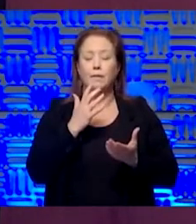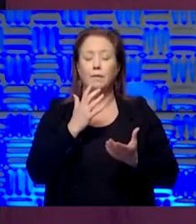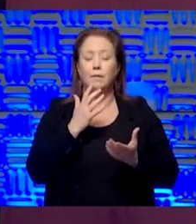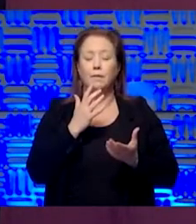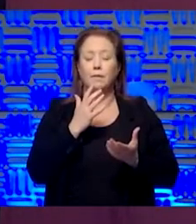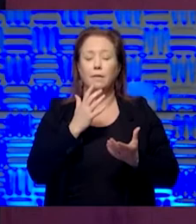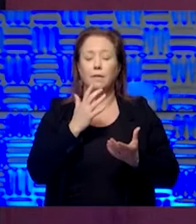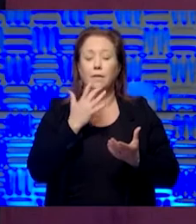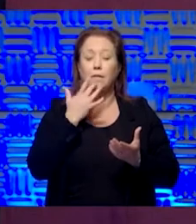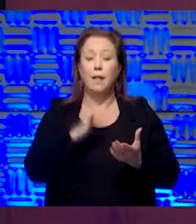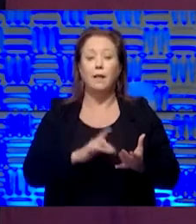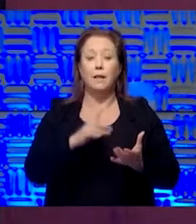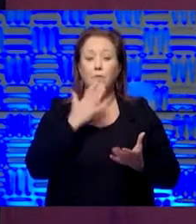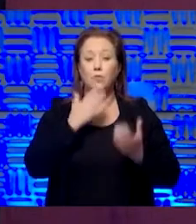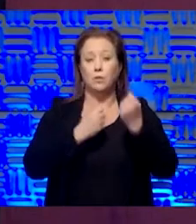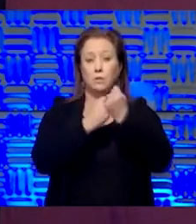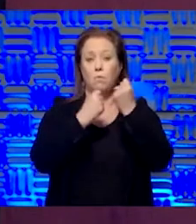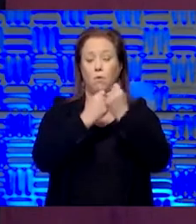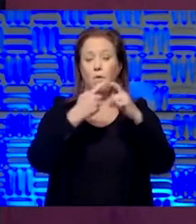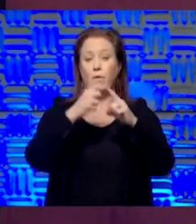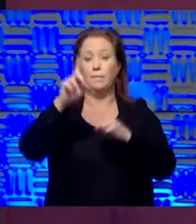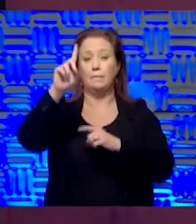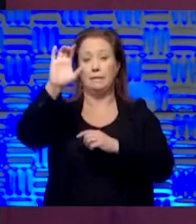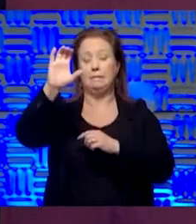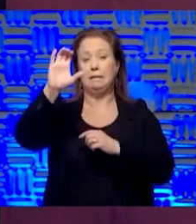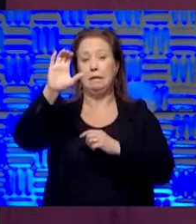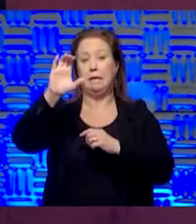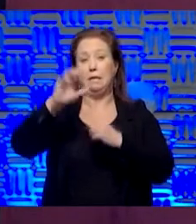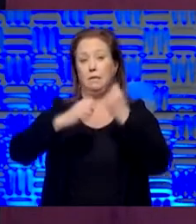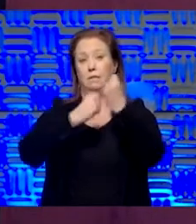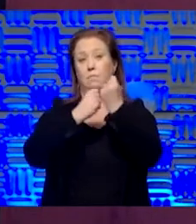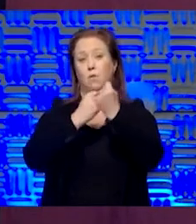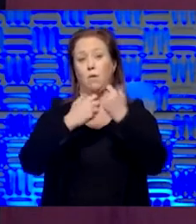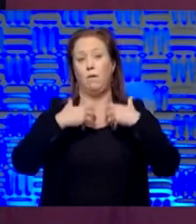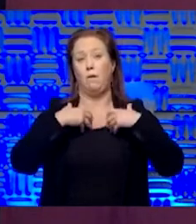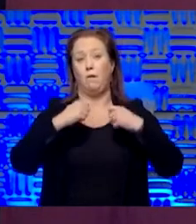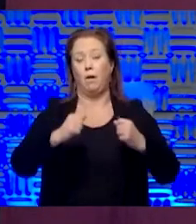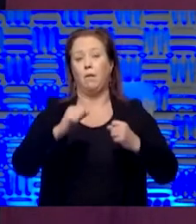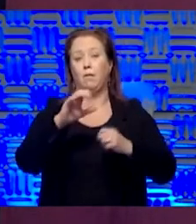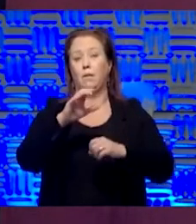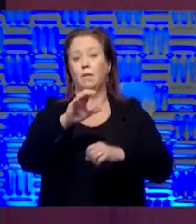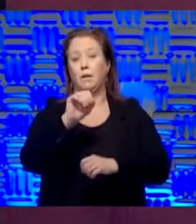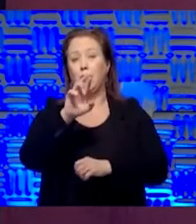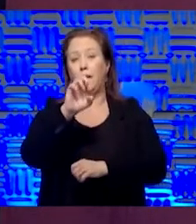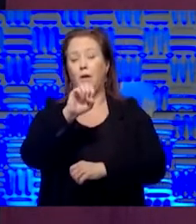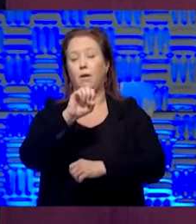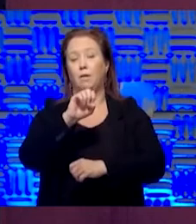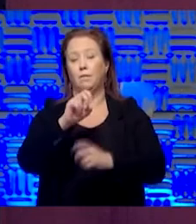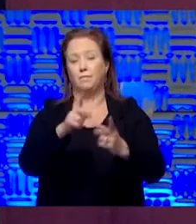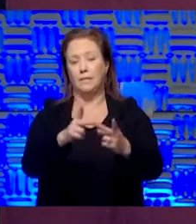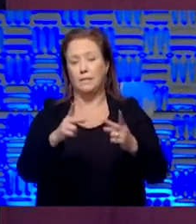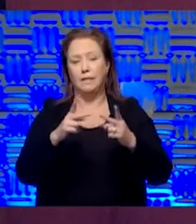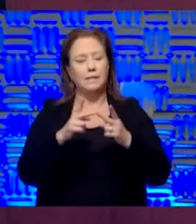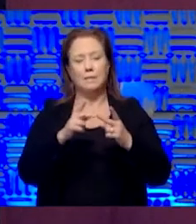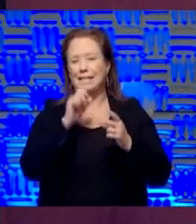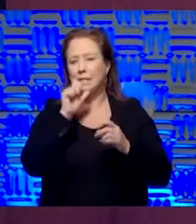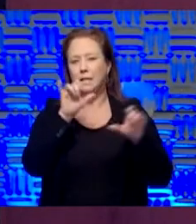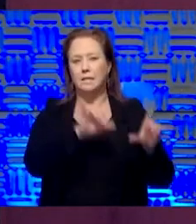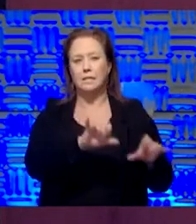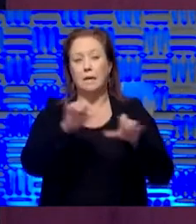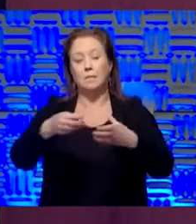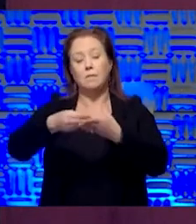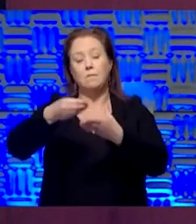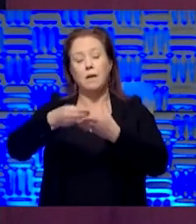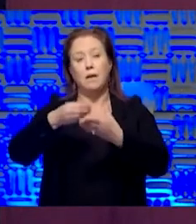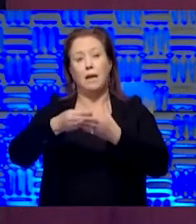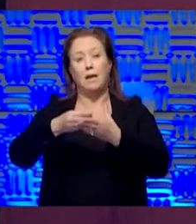support coming from DC about helping support our healthcare facilities. But it's not the same as our own revenue. And a lot of it, we have